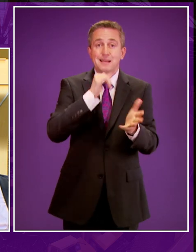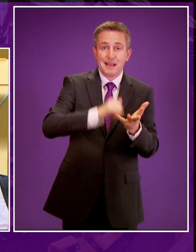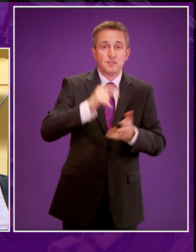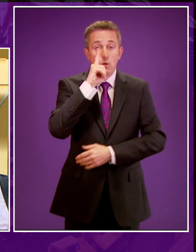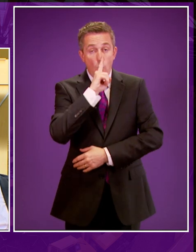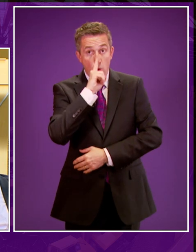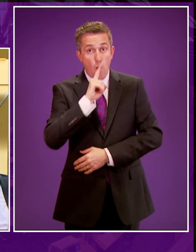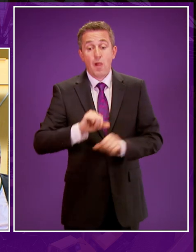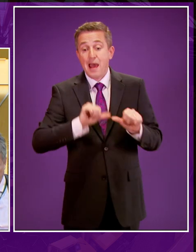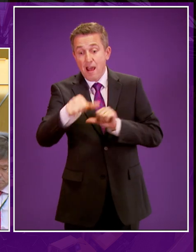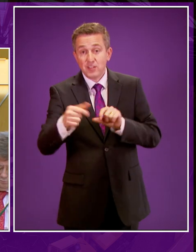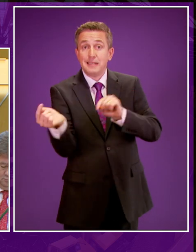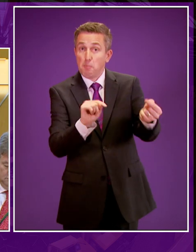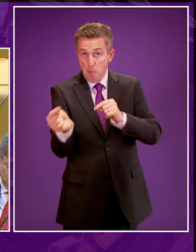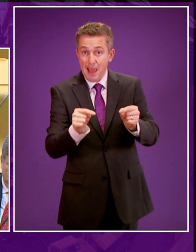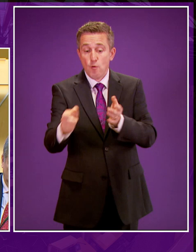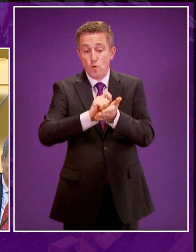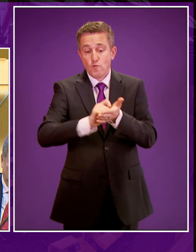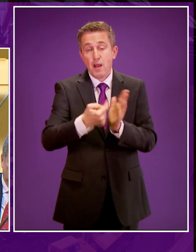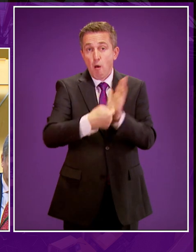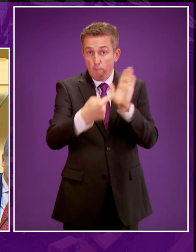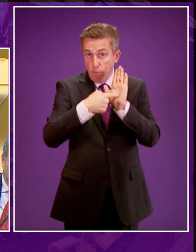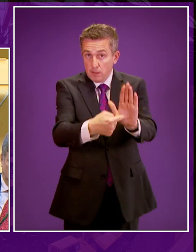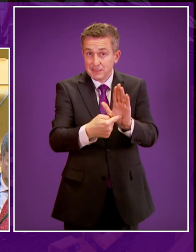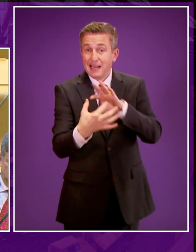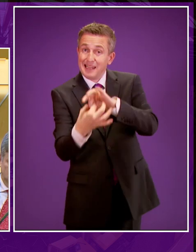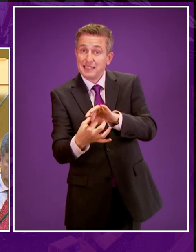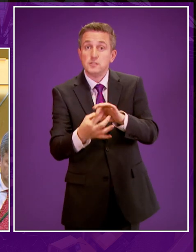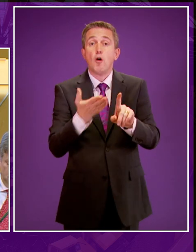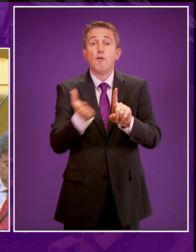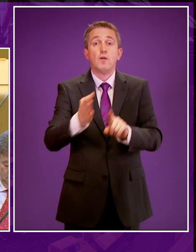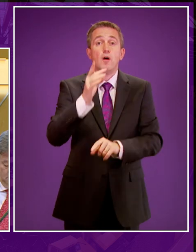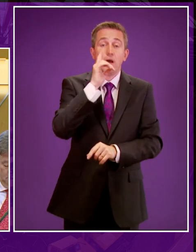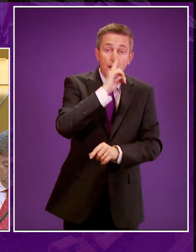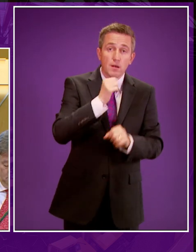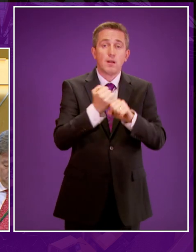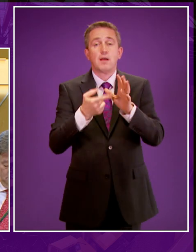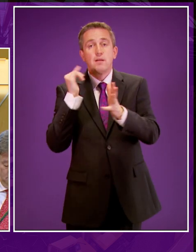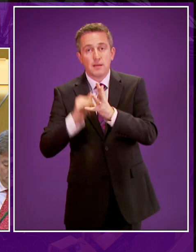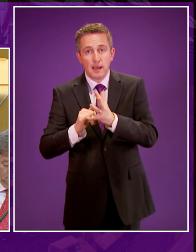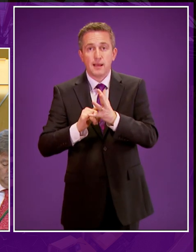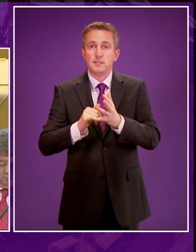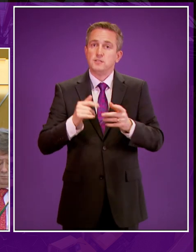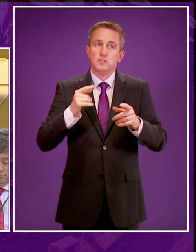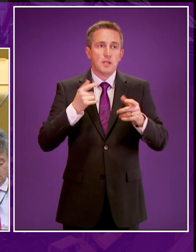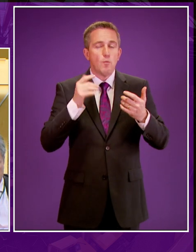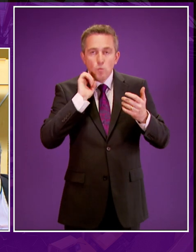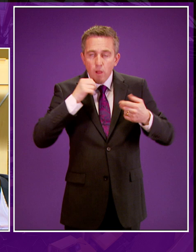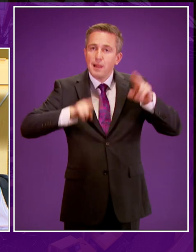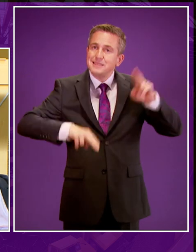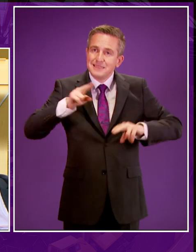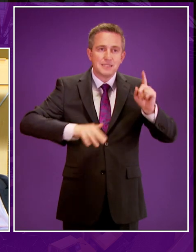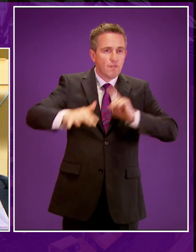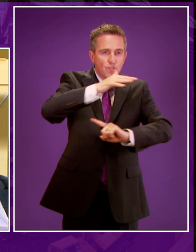debate, we will issue a written policy statement on our position on unconventional oil and gas. This will support preparation of a strategic environmental assessment,